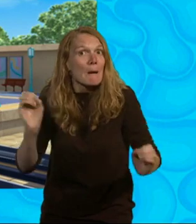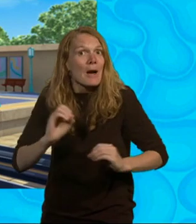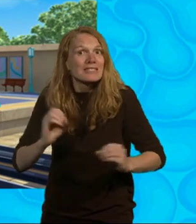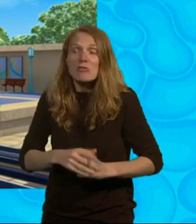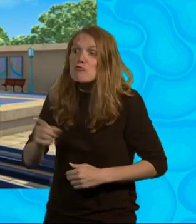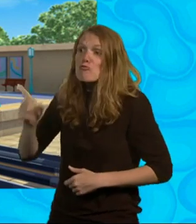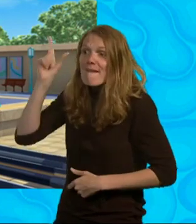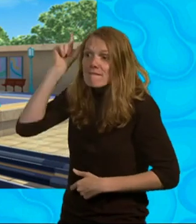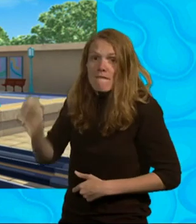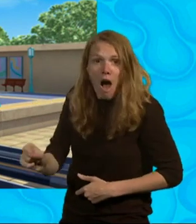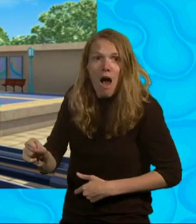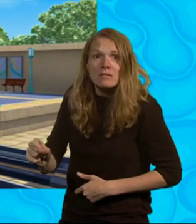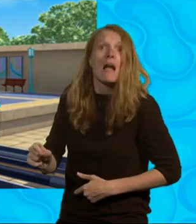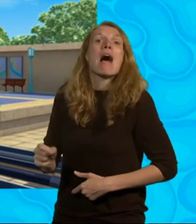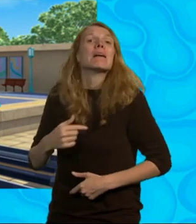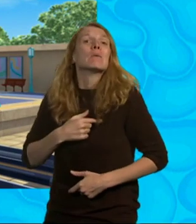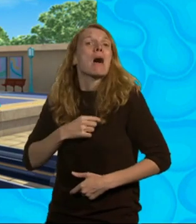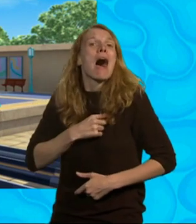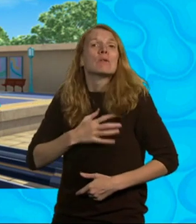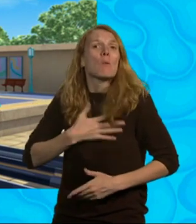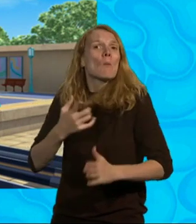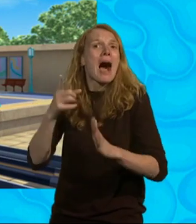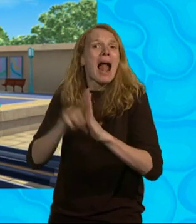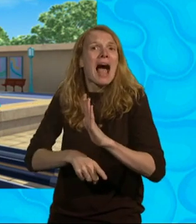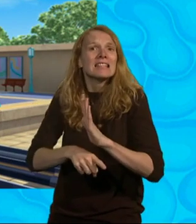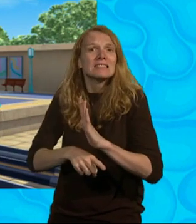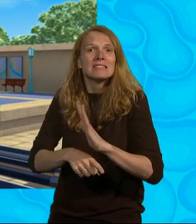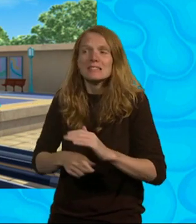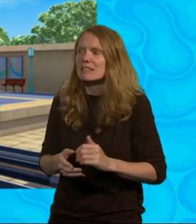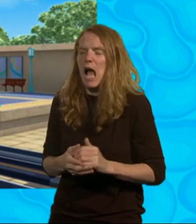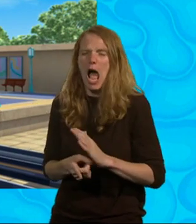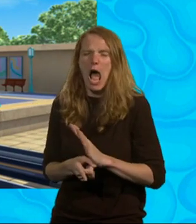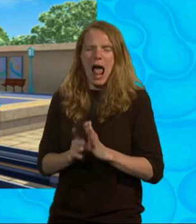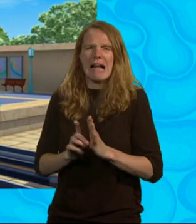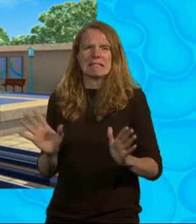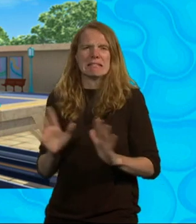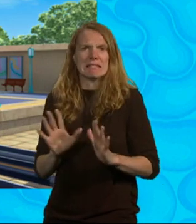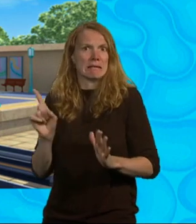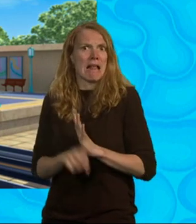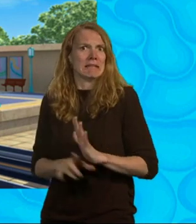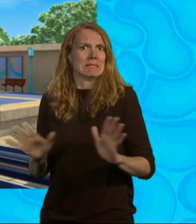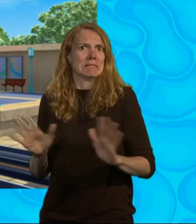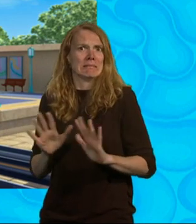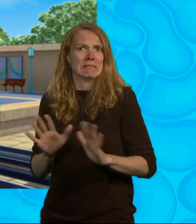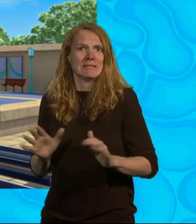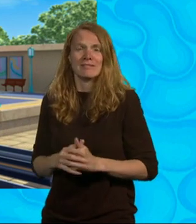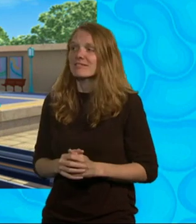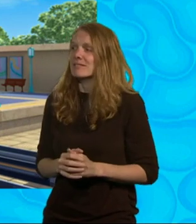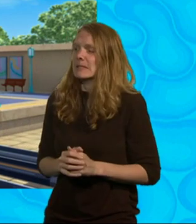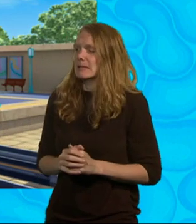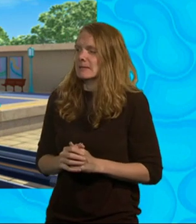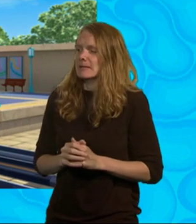you were going too fast. I didn't want to be late. Oh, but it seems being too early is just as bad.